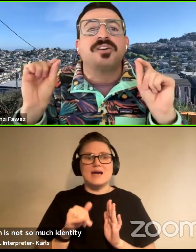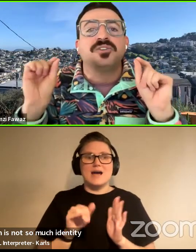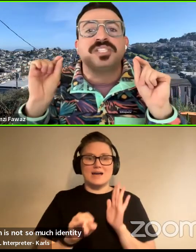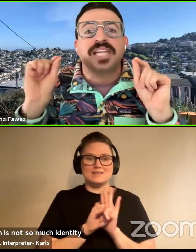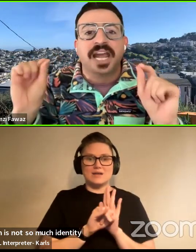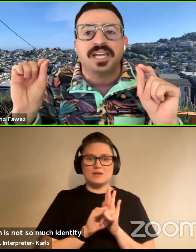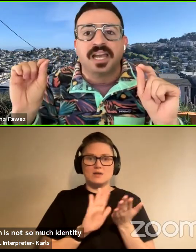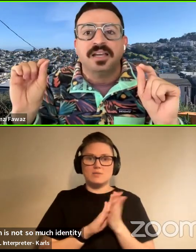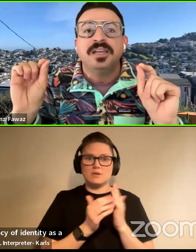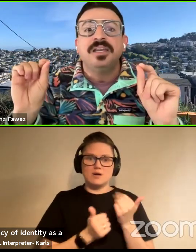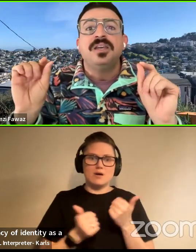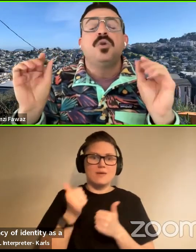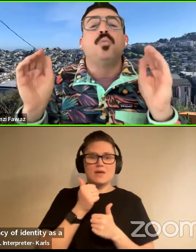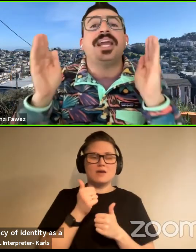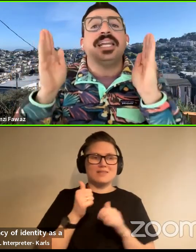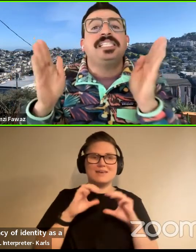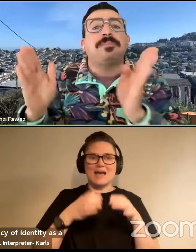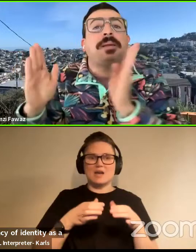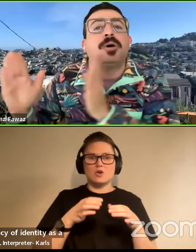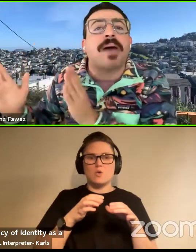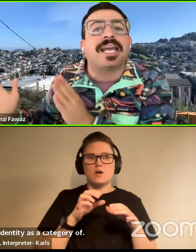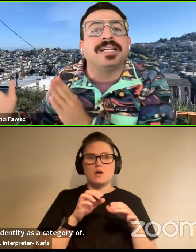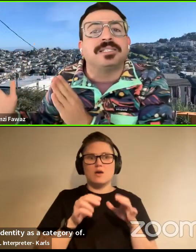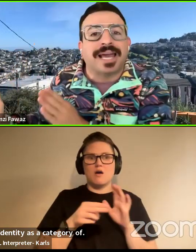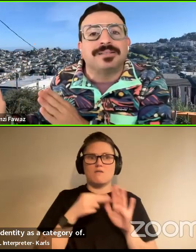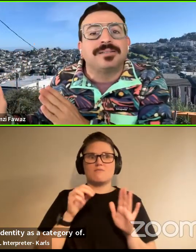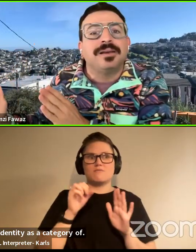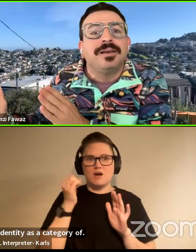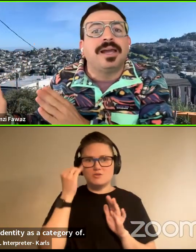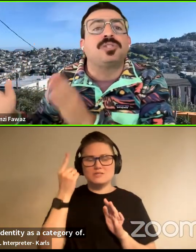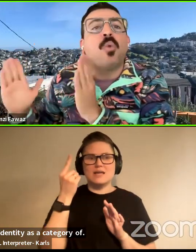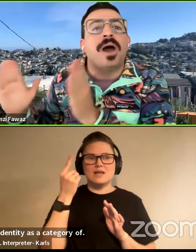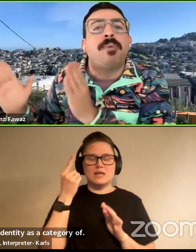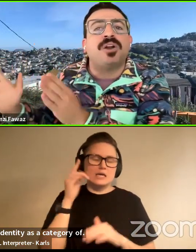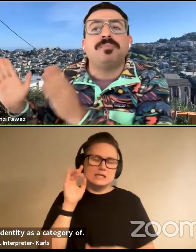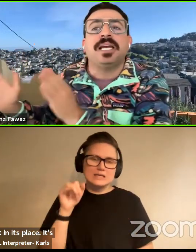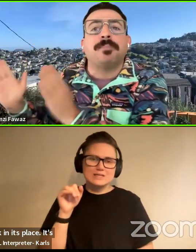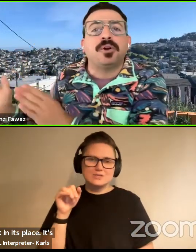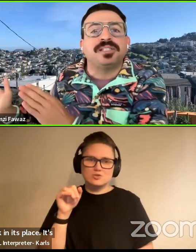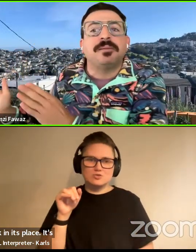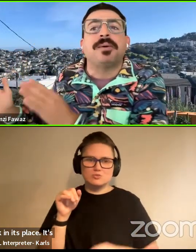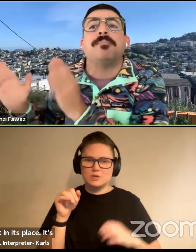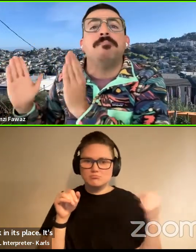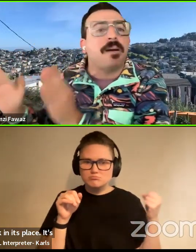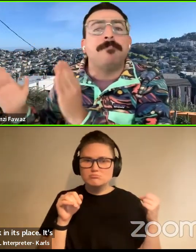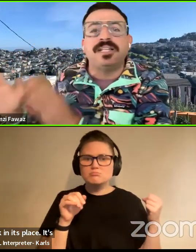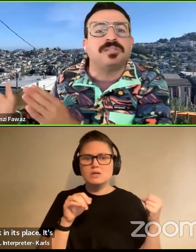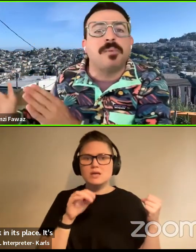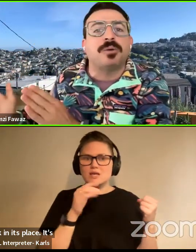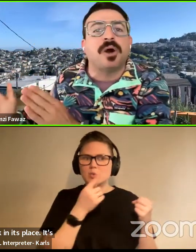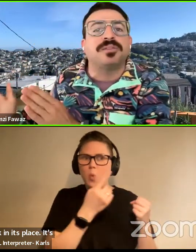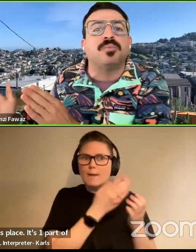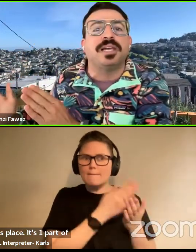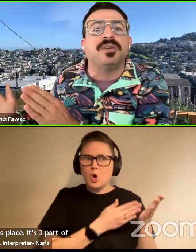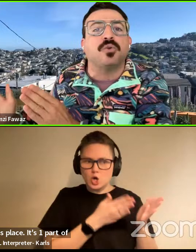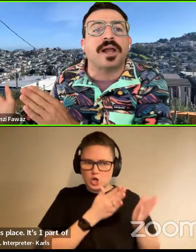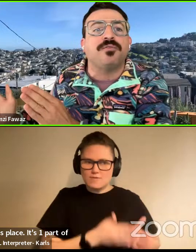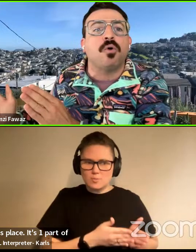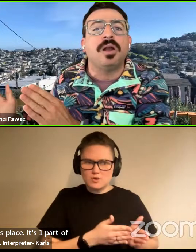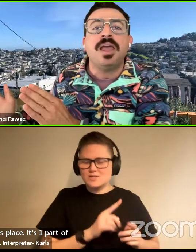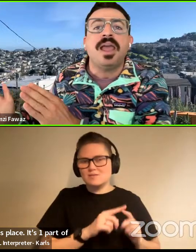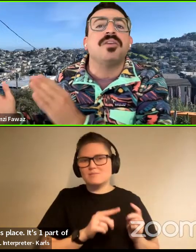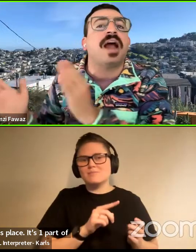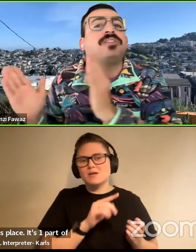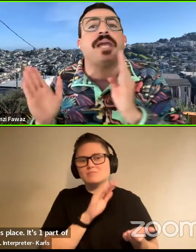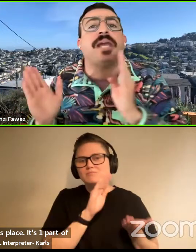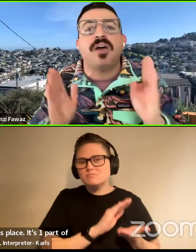category of understanding. It needs to be put back in its place. It's one part of being a person, but a much smaller part than we give it